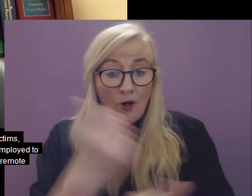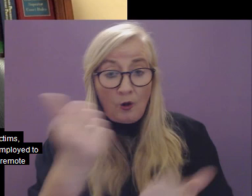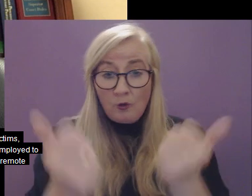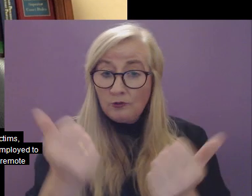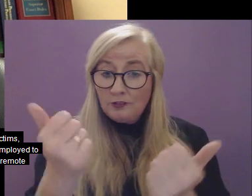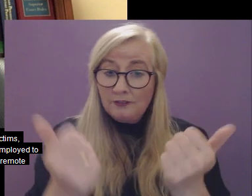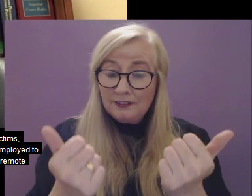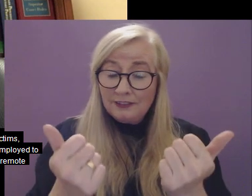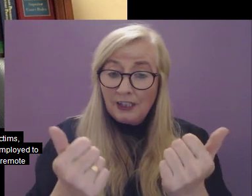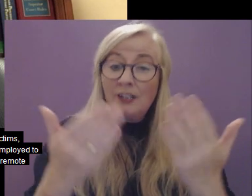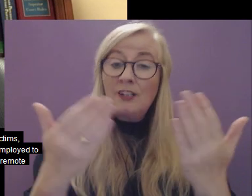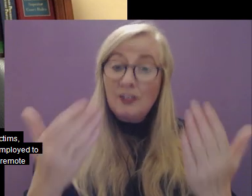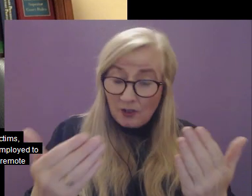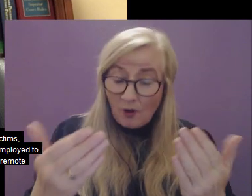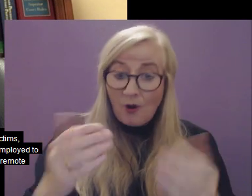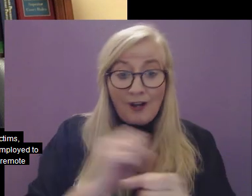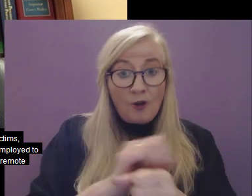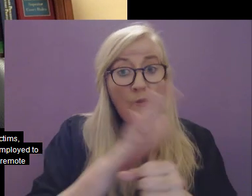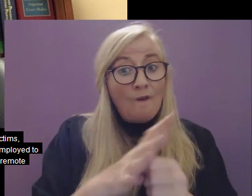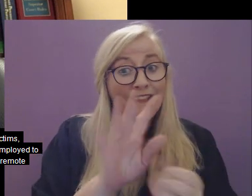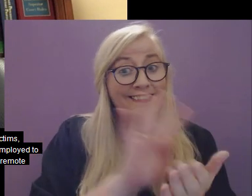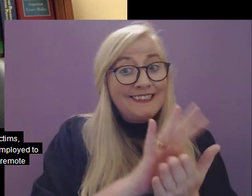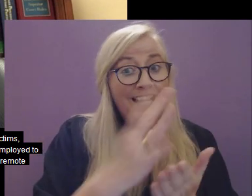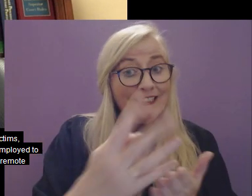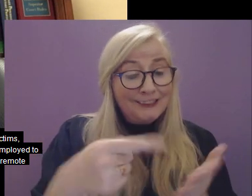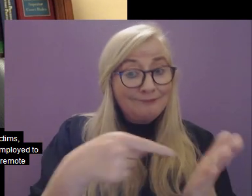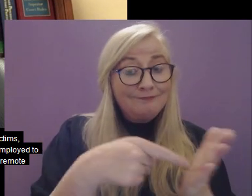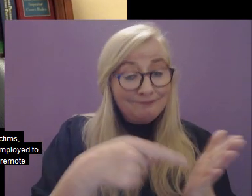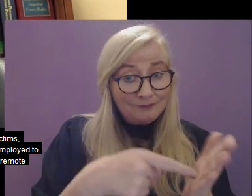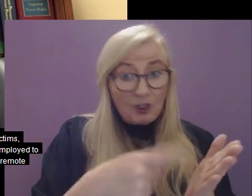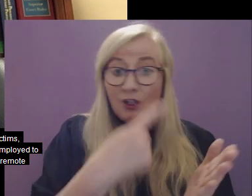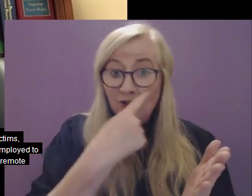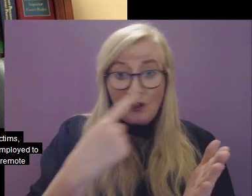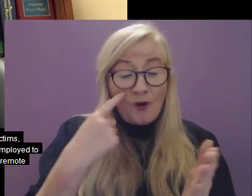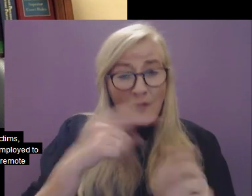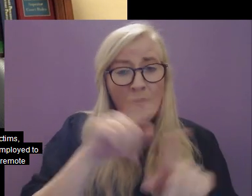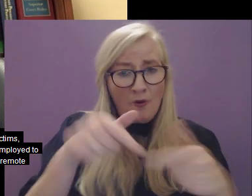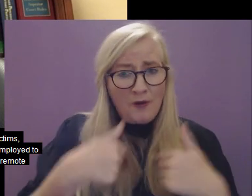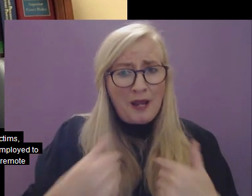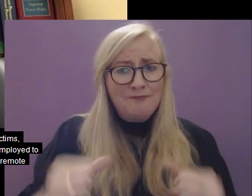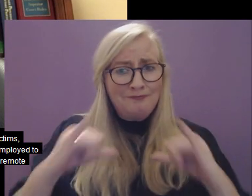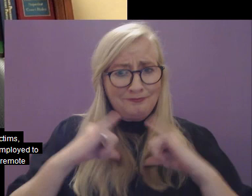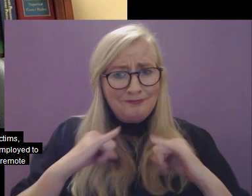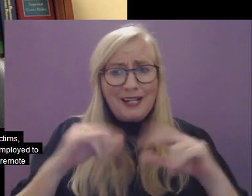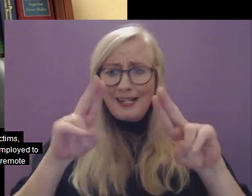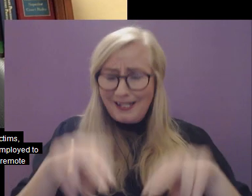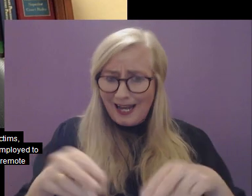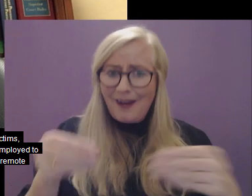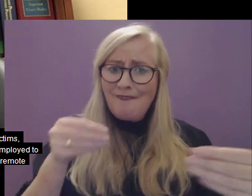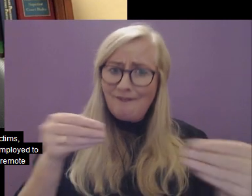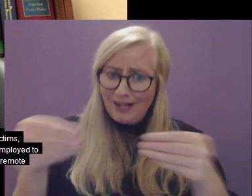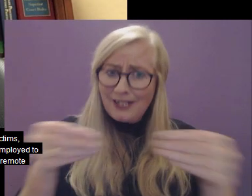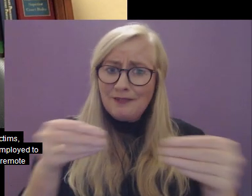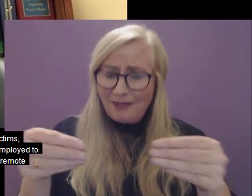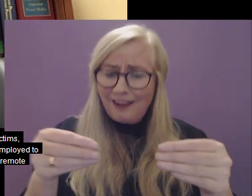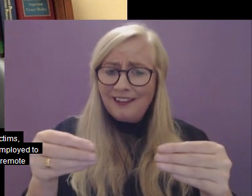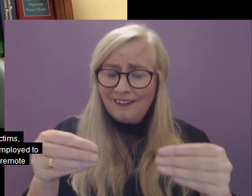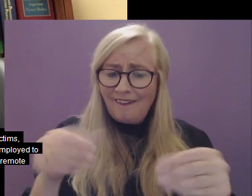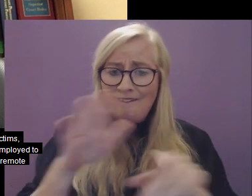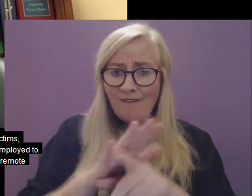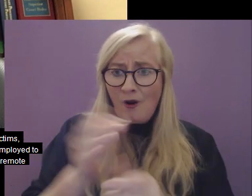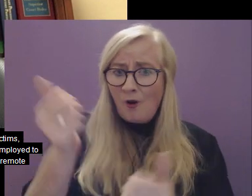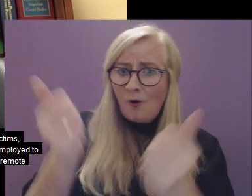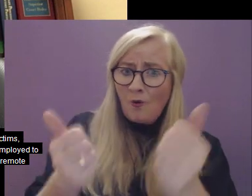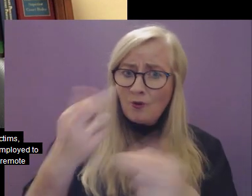And indeed, the advent of COVID-19 has proved that we are capable of a very flexible approach to the use of